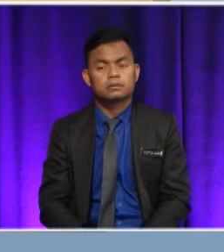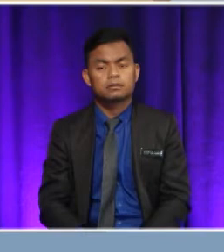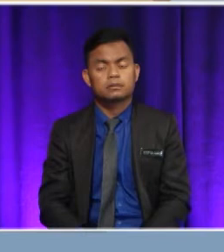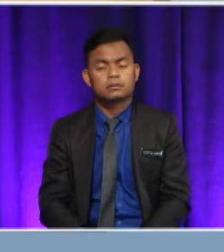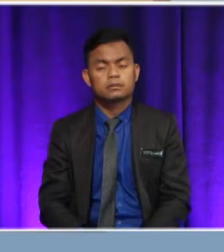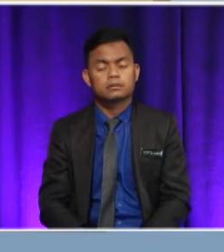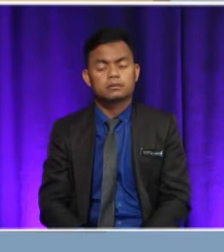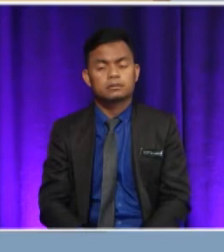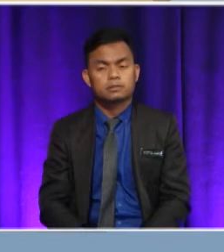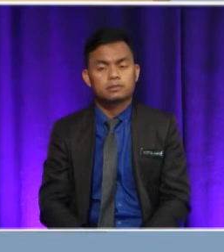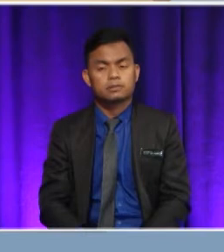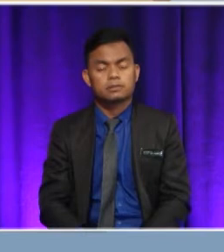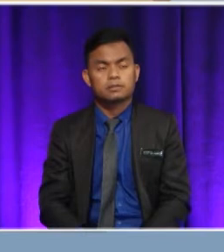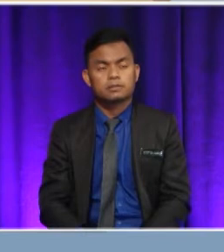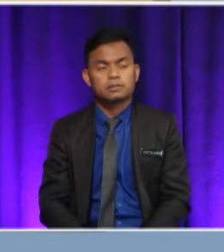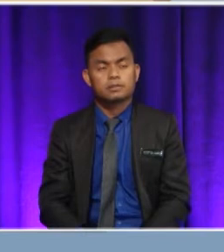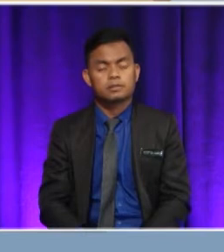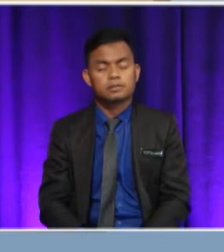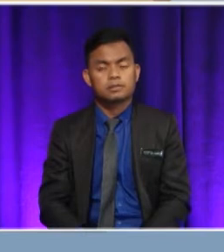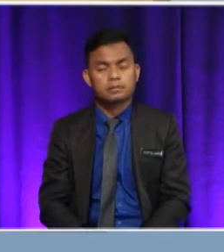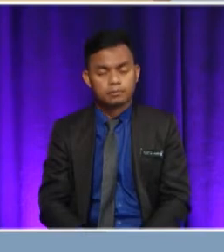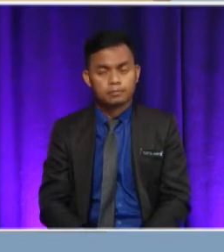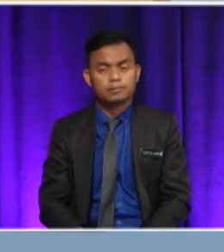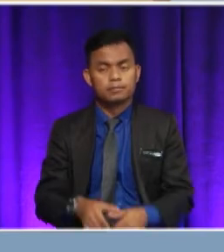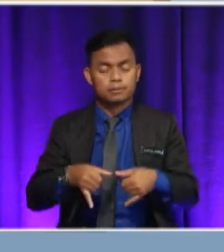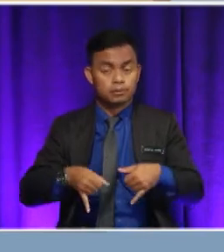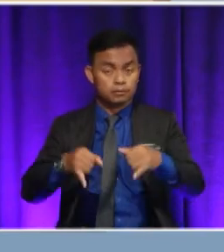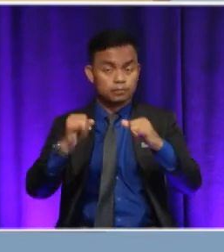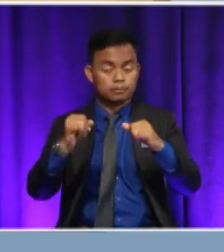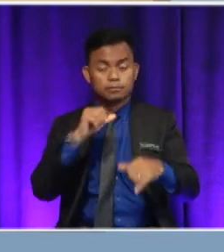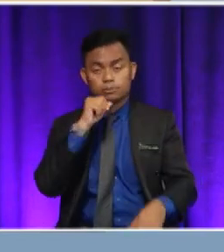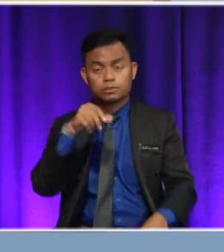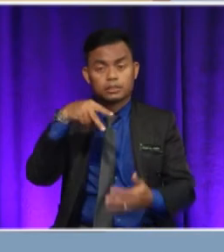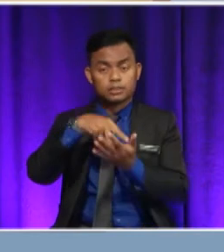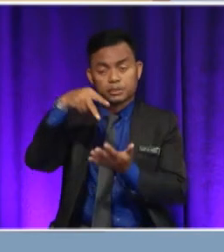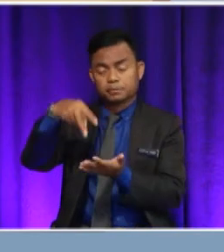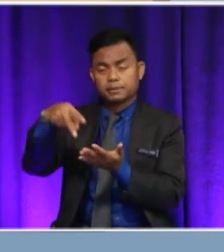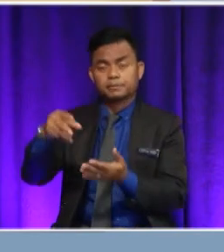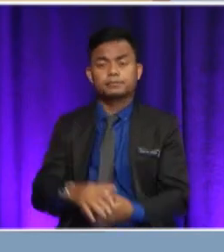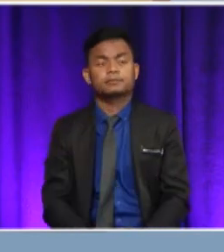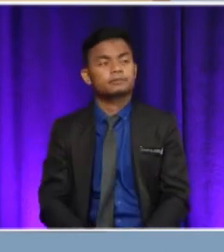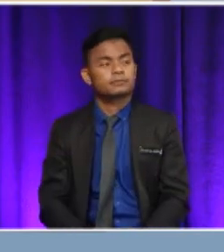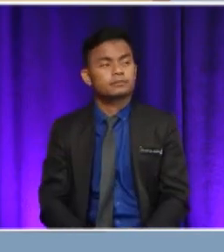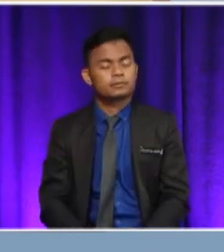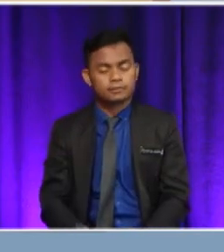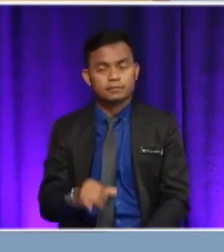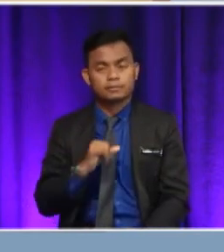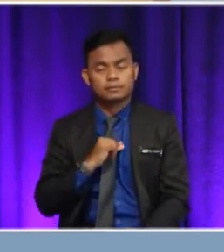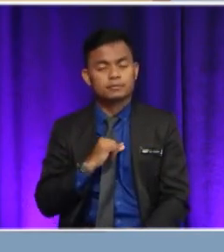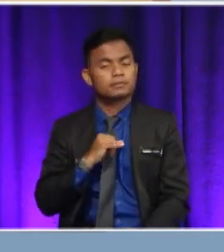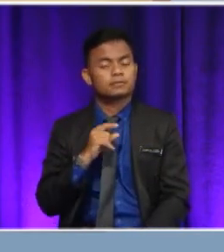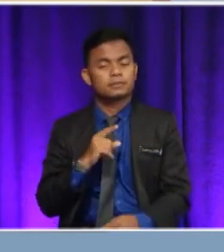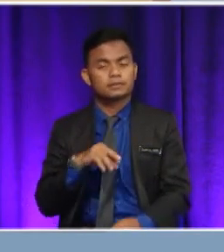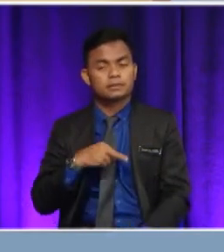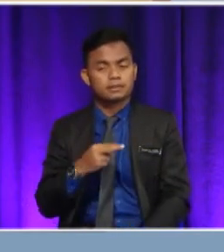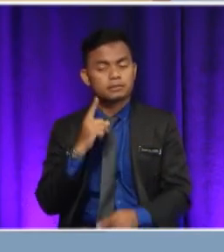C. I see. It's not, it's definitely walking. It's not crawling, it's not jumping. A very good reasoning. Okay, now let's